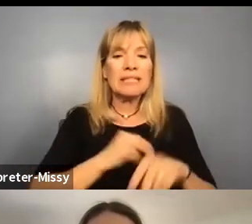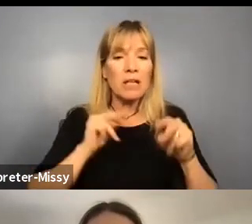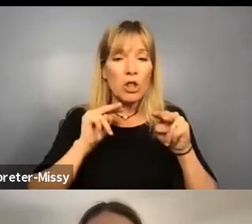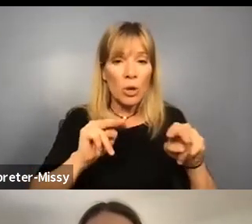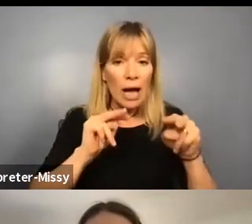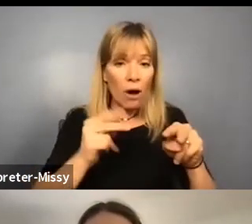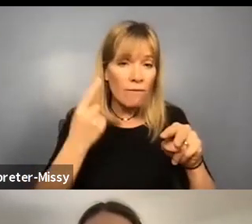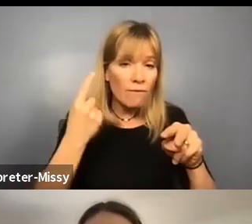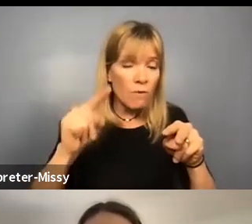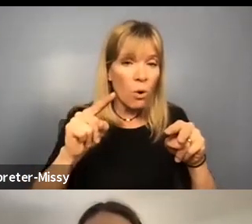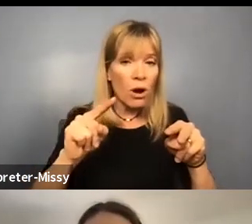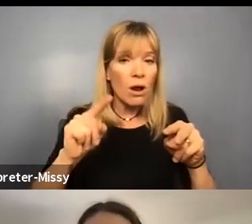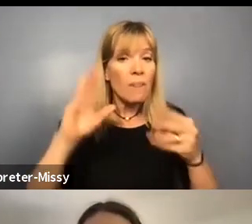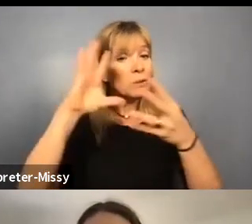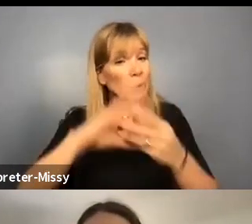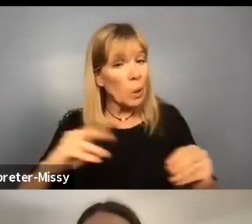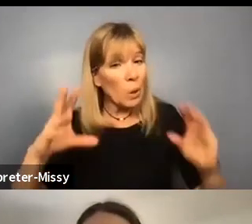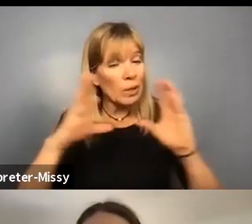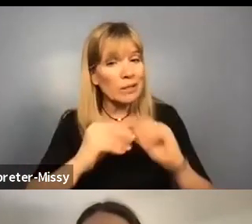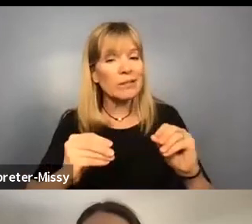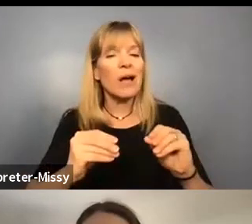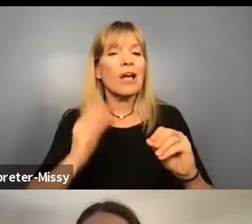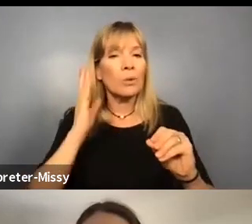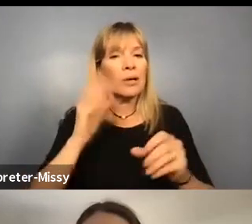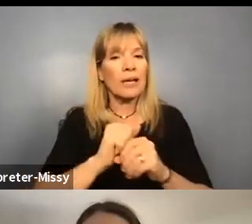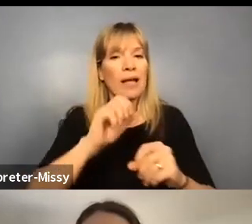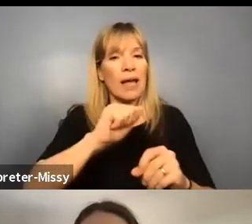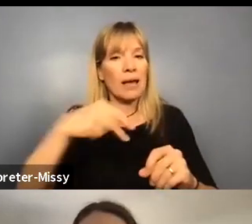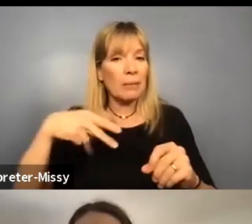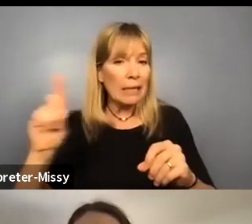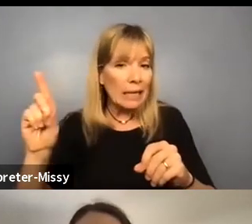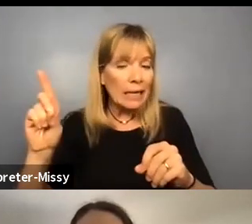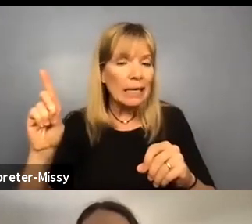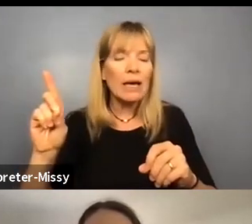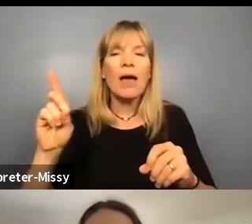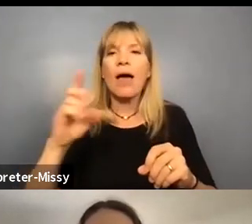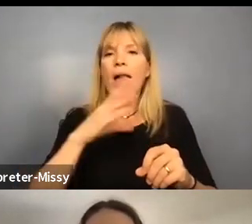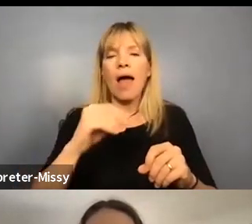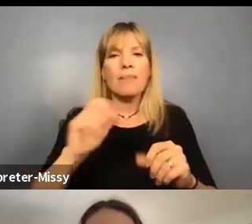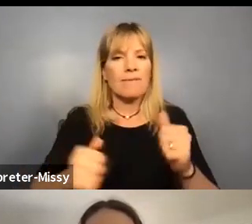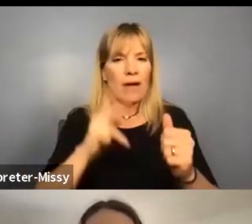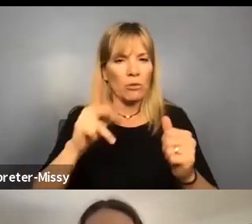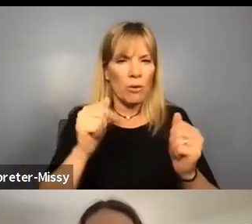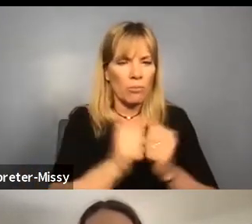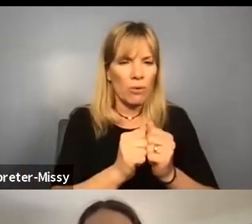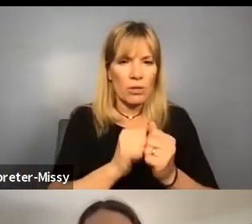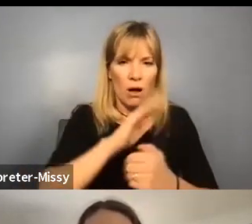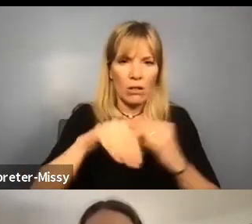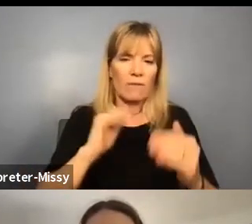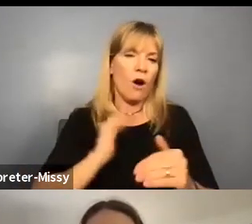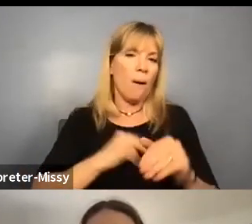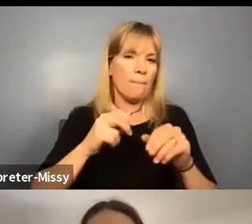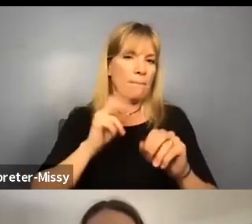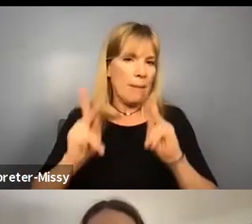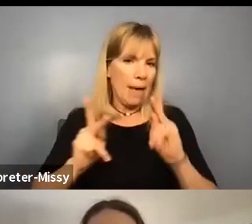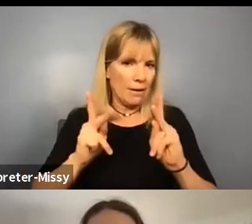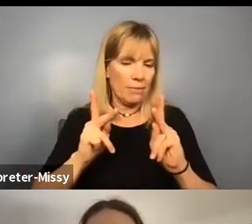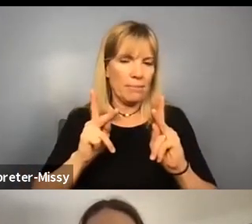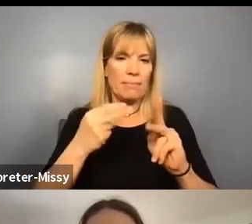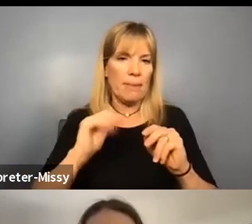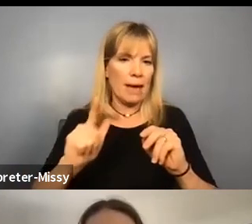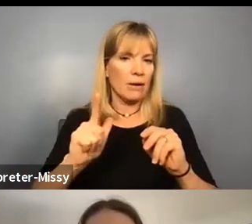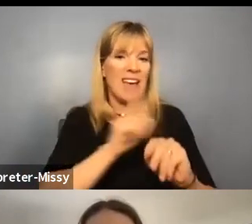for the stories coming out of AAPD and follow up with all of our panelists and their respective